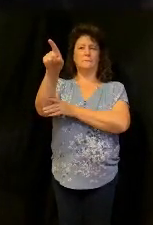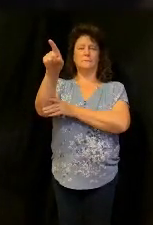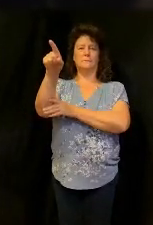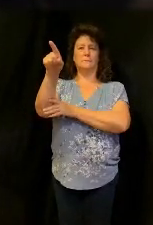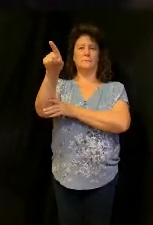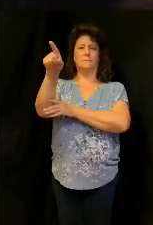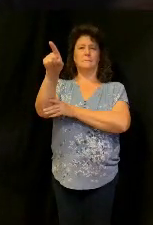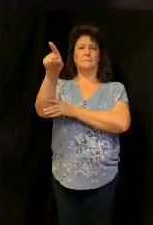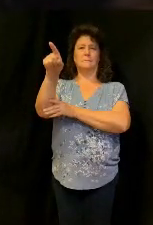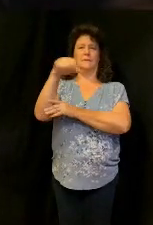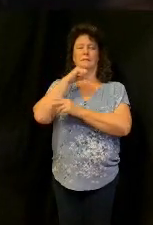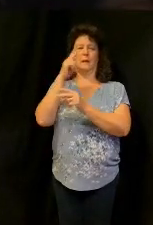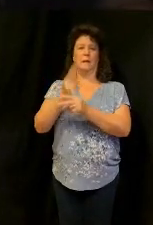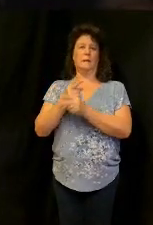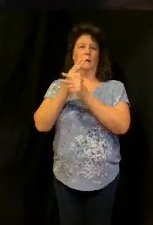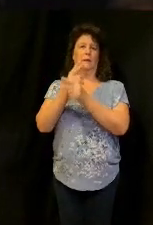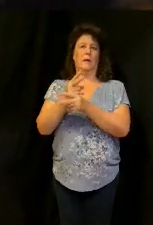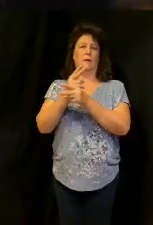he's not taking care of